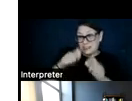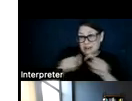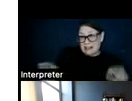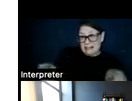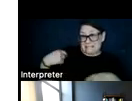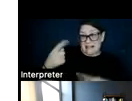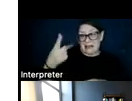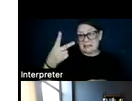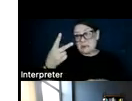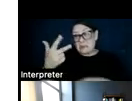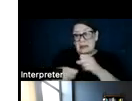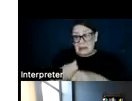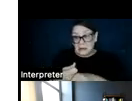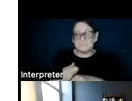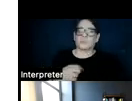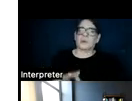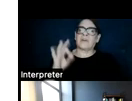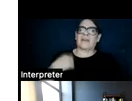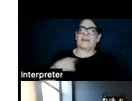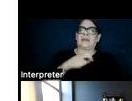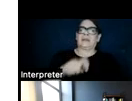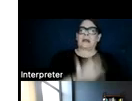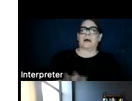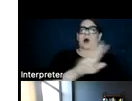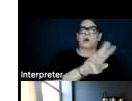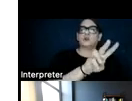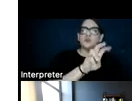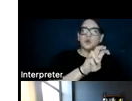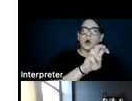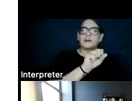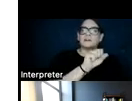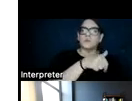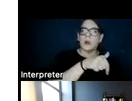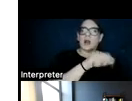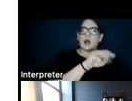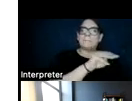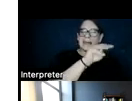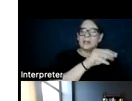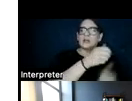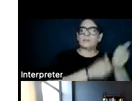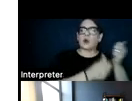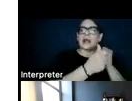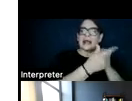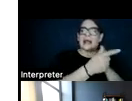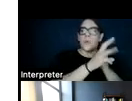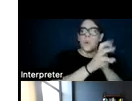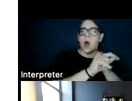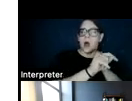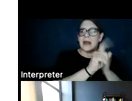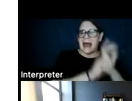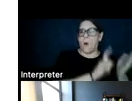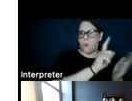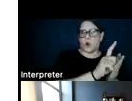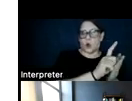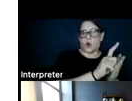couple of years. We find that we need about 200 square meters per gigawatt hour, a unit of generation of